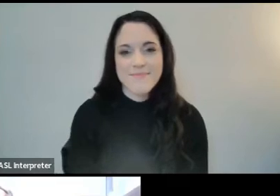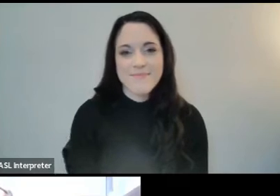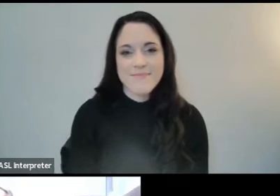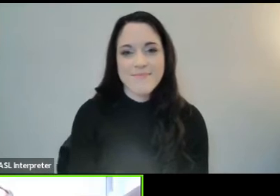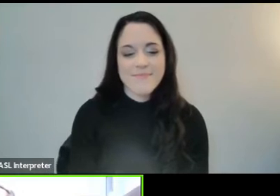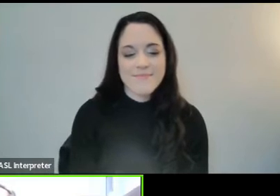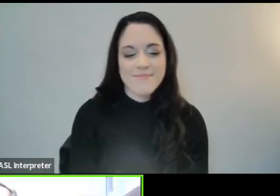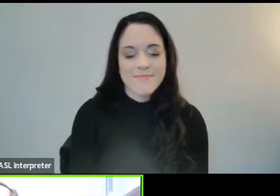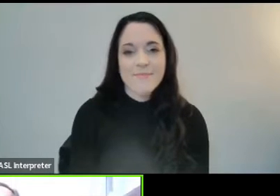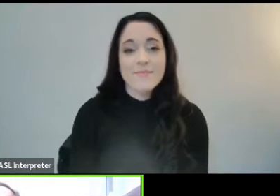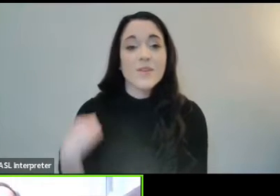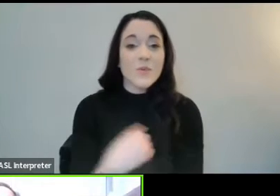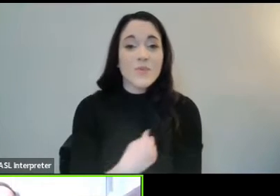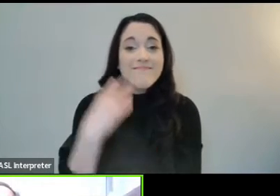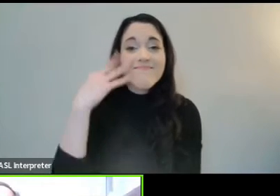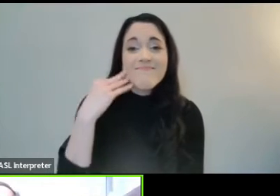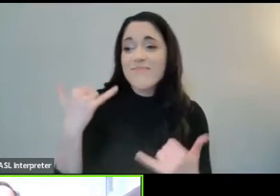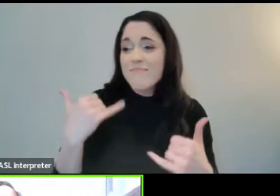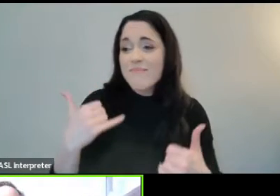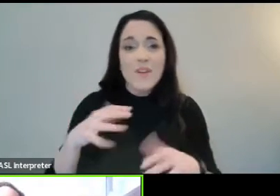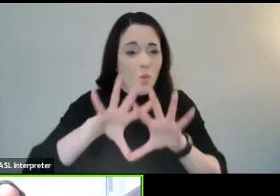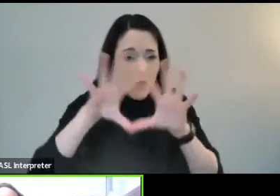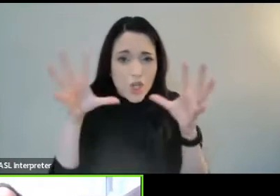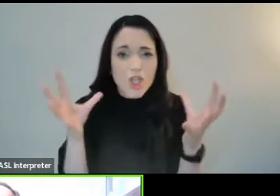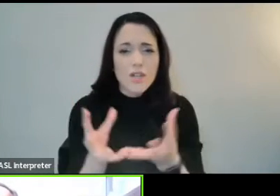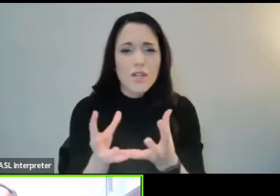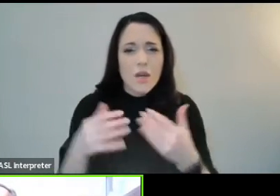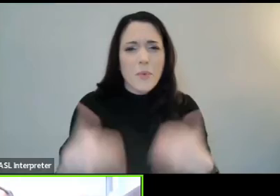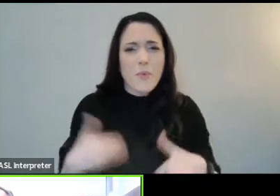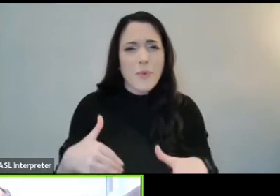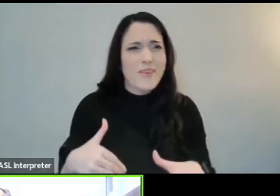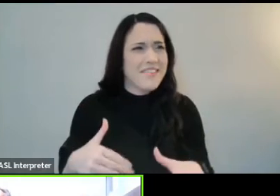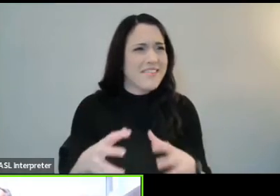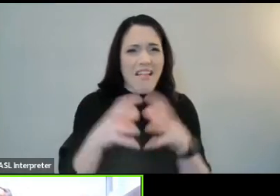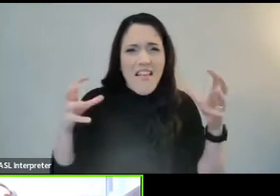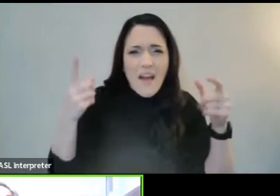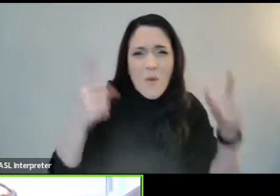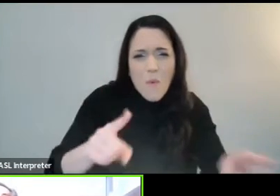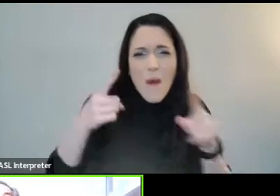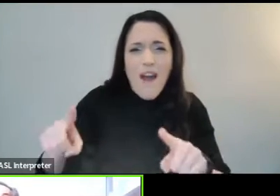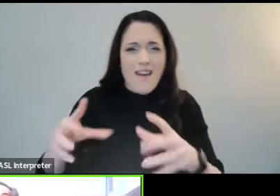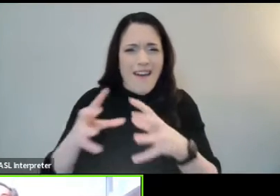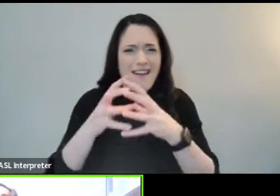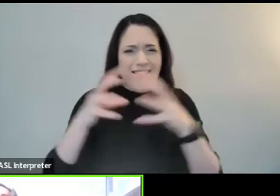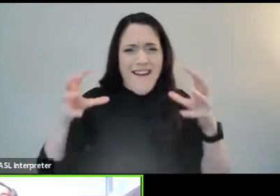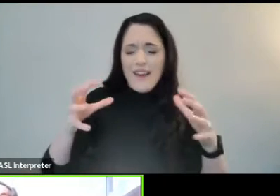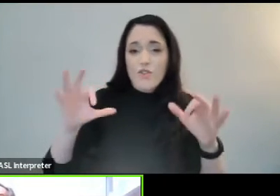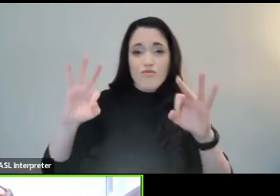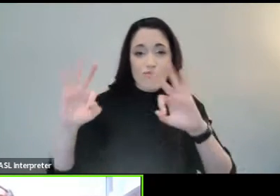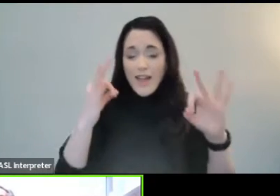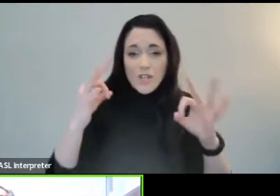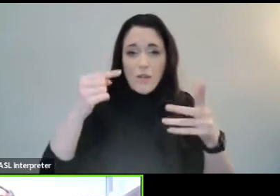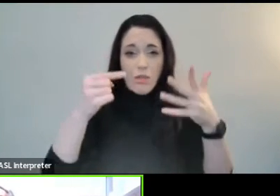We live in a world that's really loud and noisy with lots of distractions and